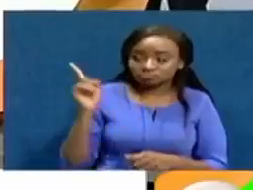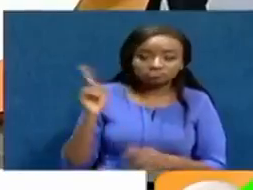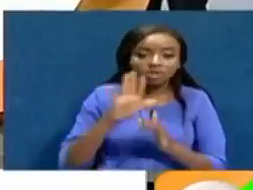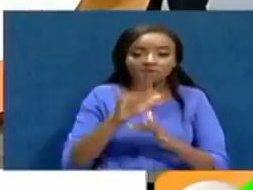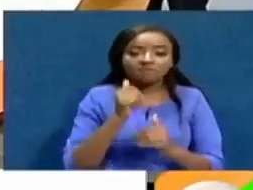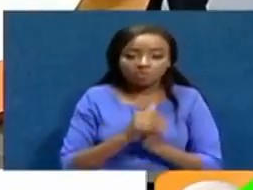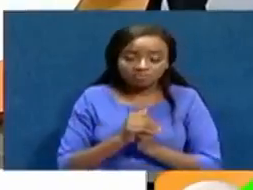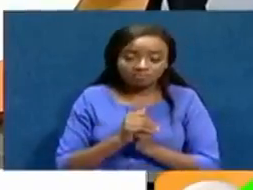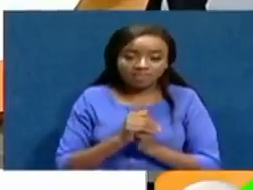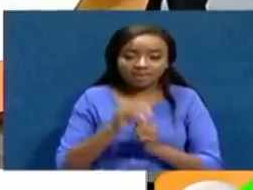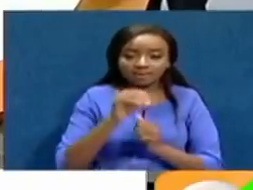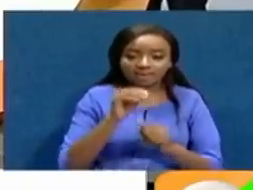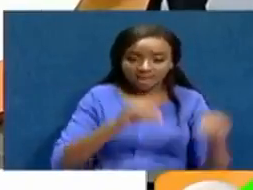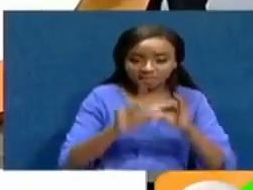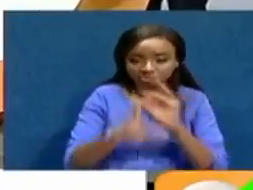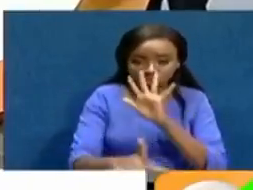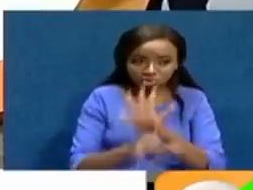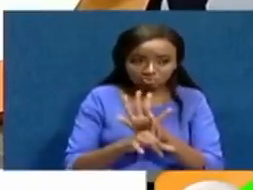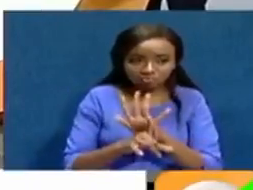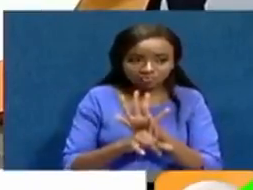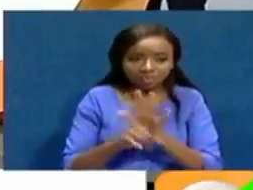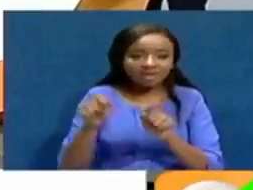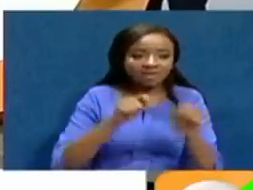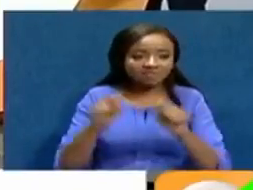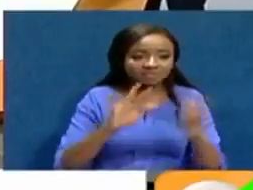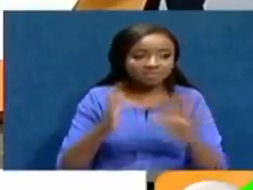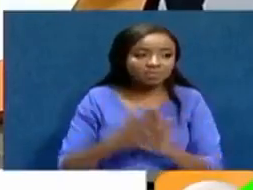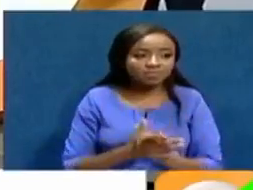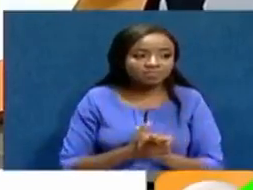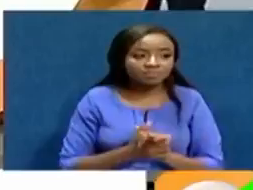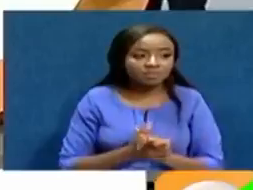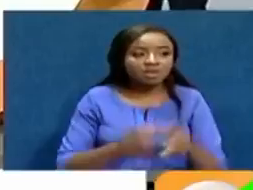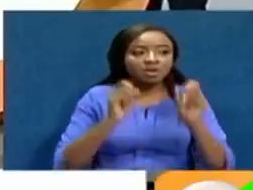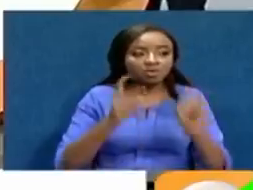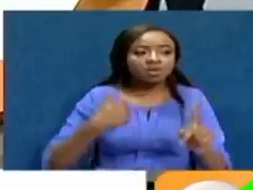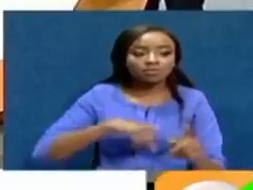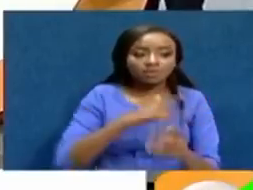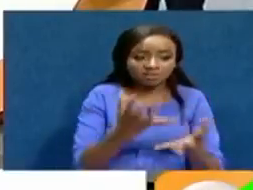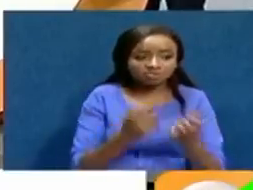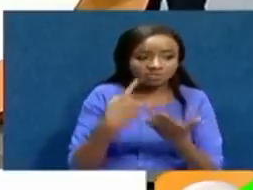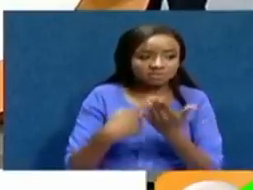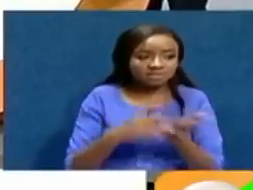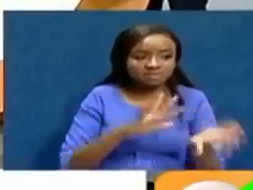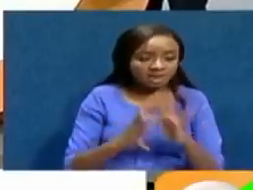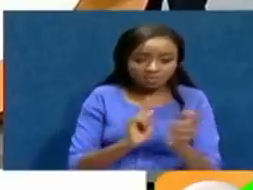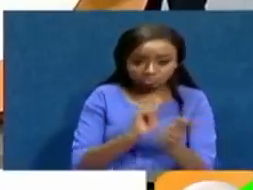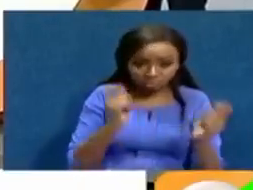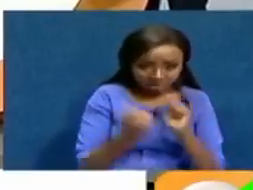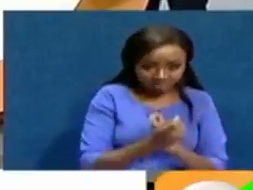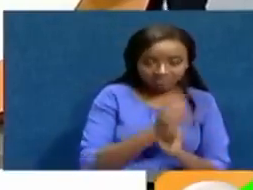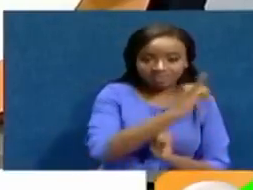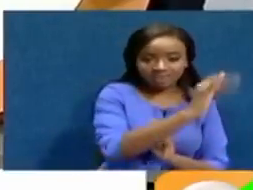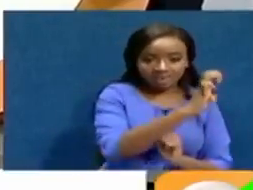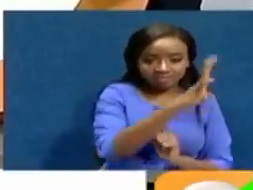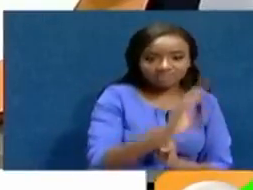for Africa, Asante Sana. Let's start by talking about, you know, reforming the IABC and its status right now. We have amendments